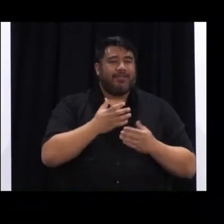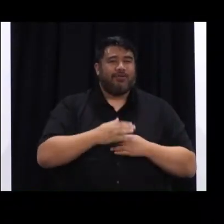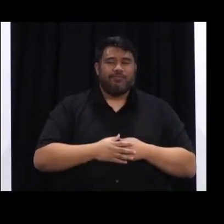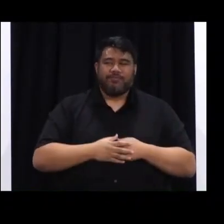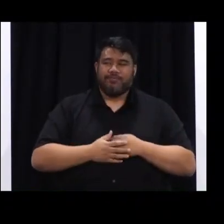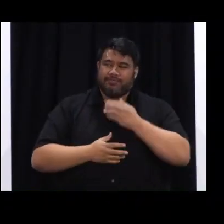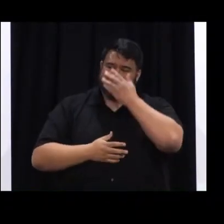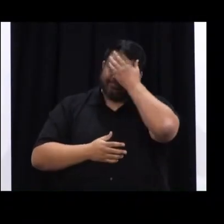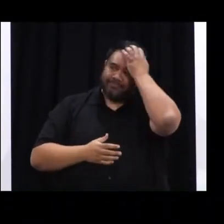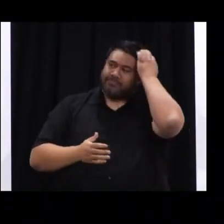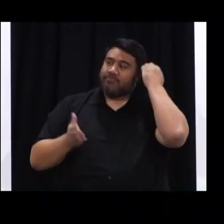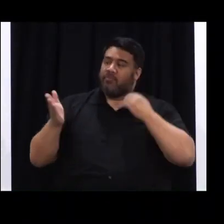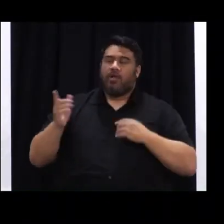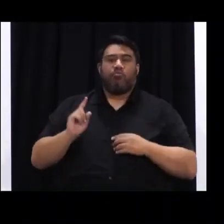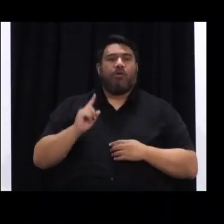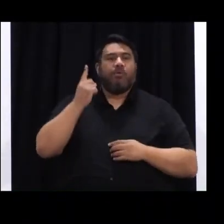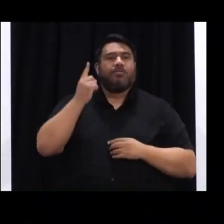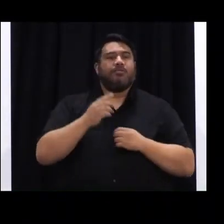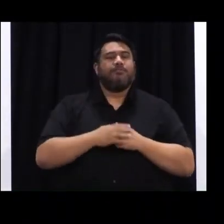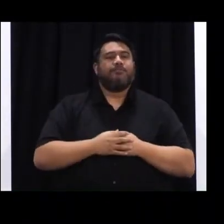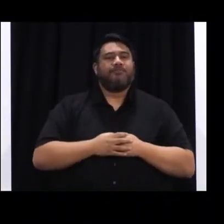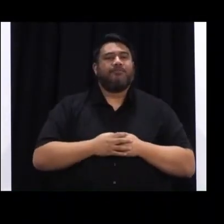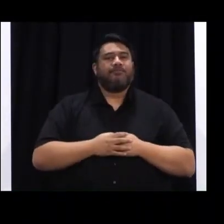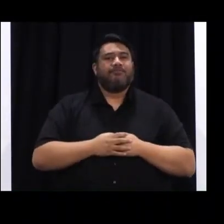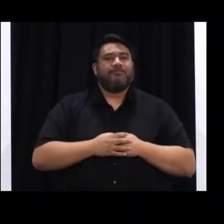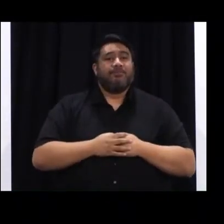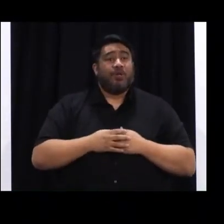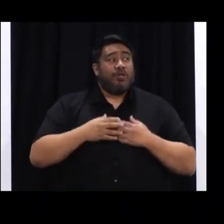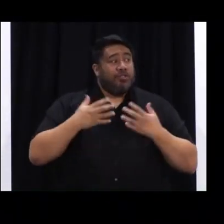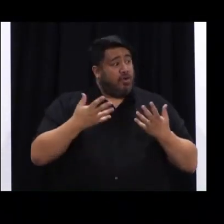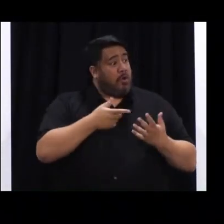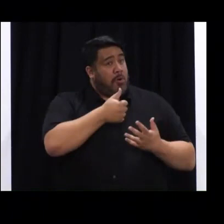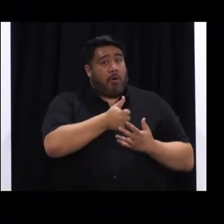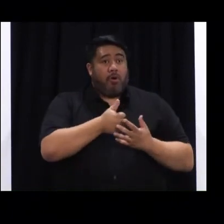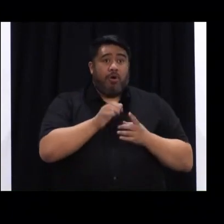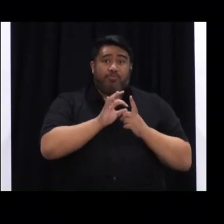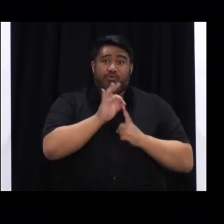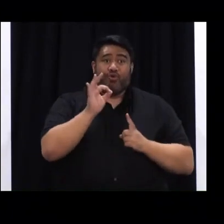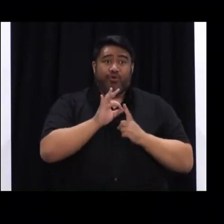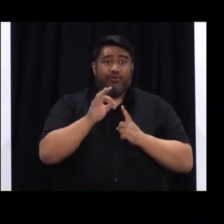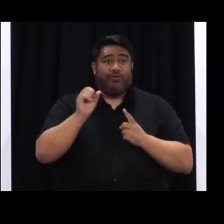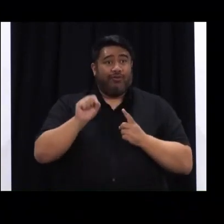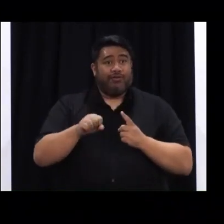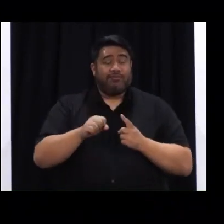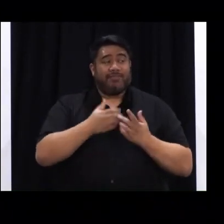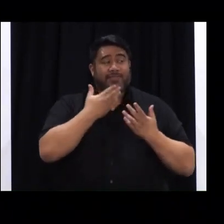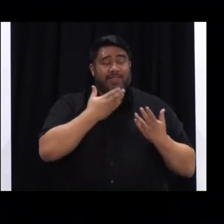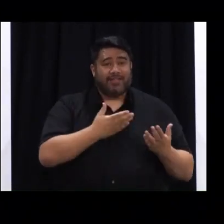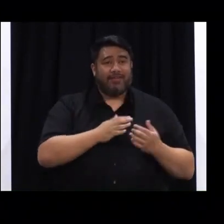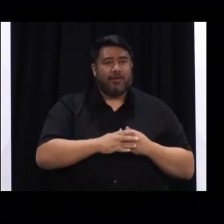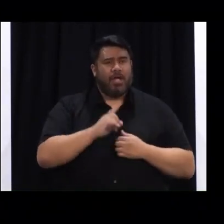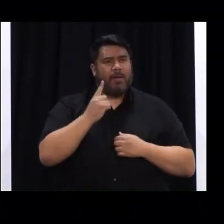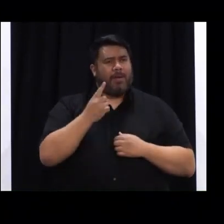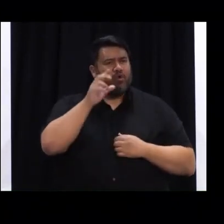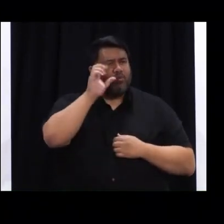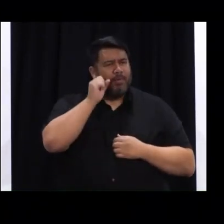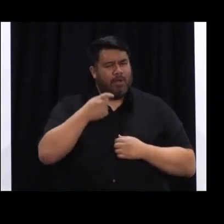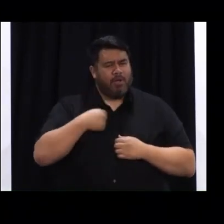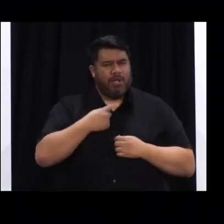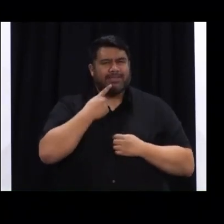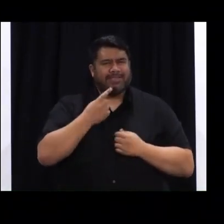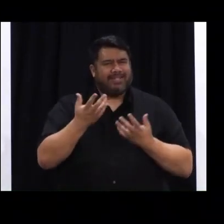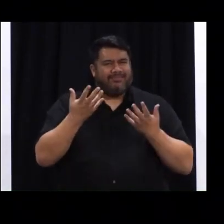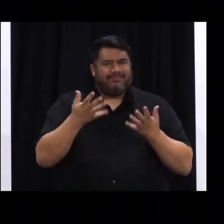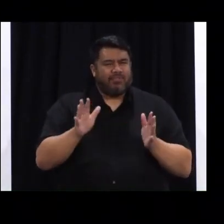Bloomfield. As you can see, we are making solid progress. But a few days ago, I mentioned the three things we really need everyone to keep doing.